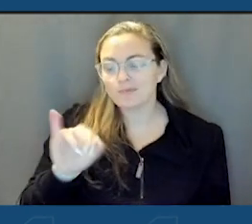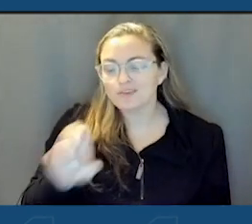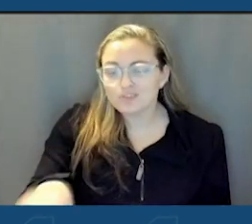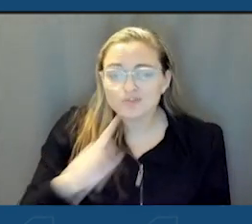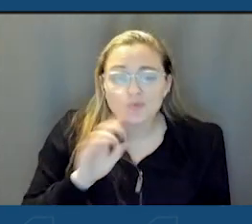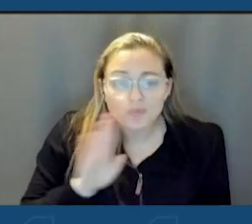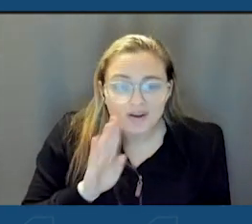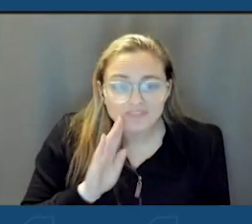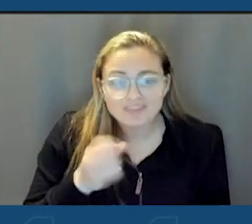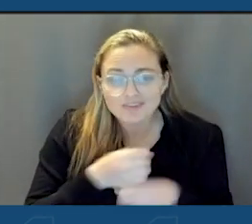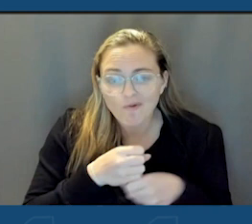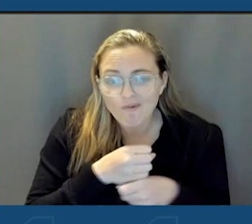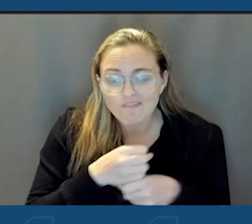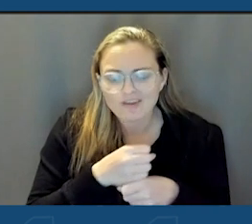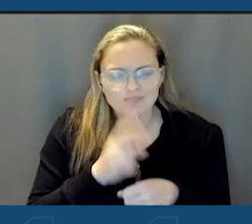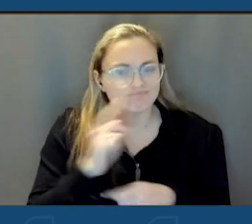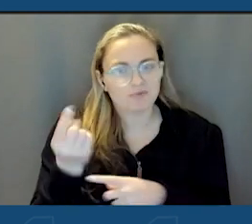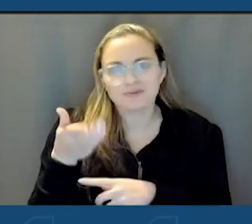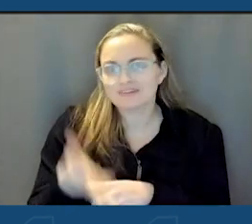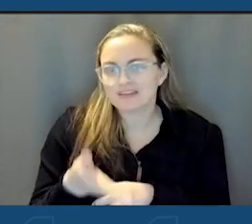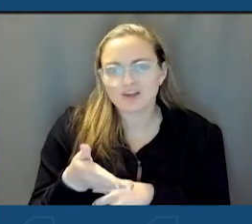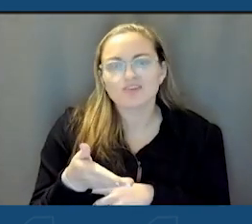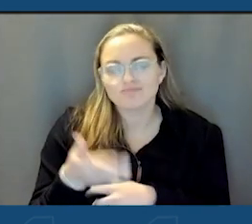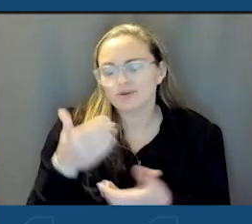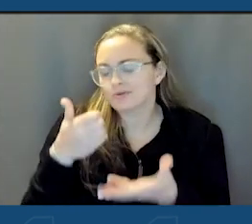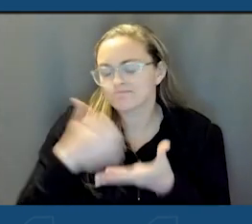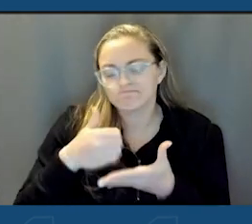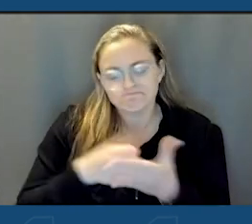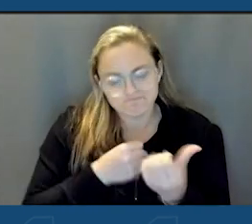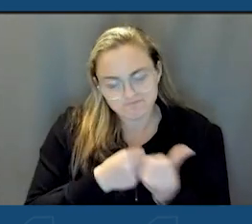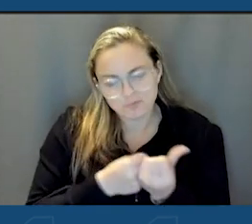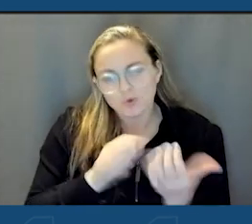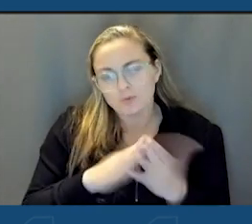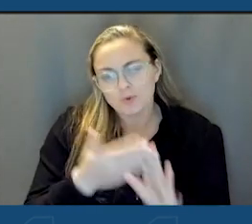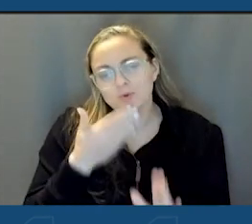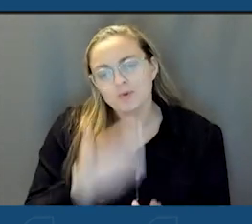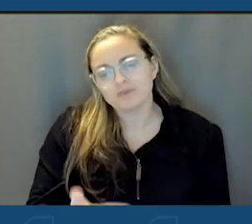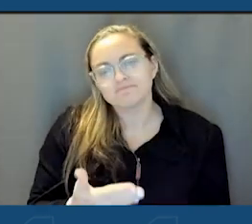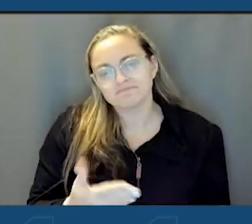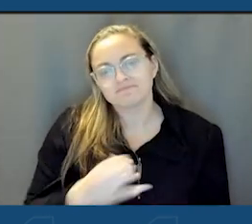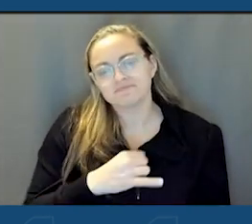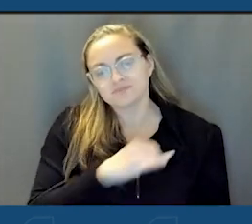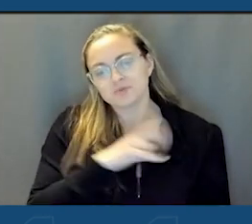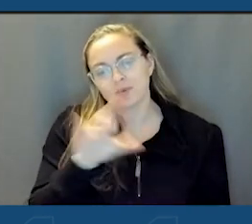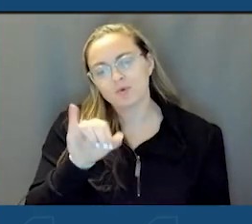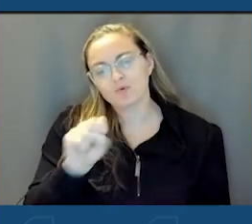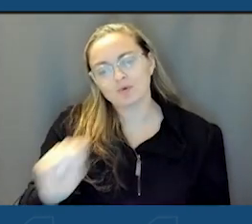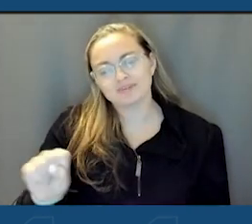coffee. you're always there and you serve this community so well. So, Mayor Rosas, let's give him another round of applause.